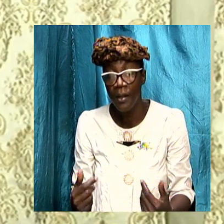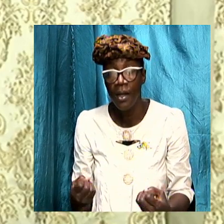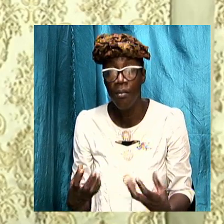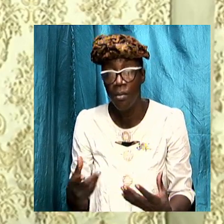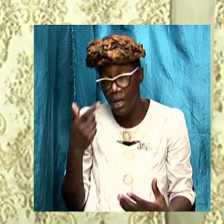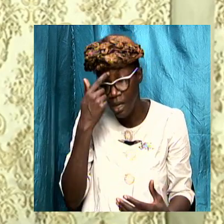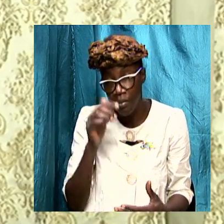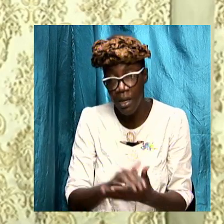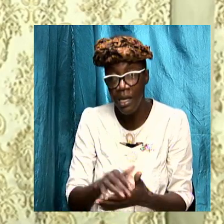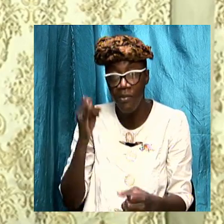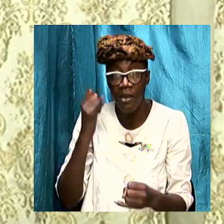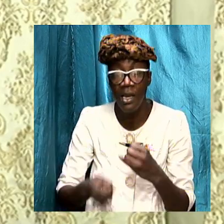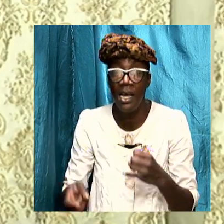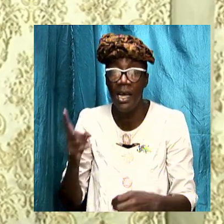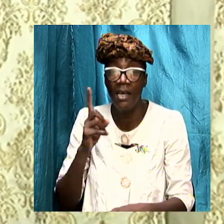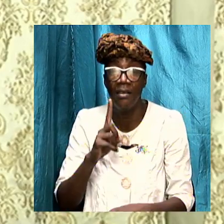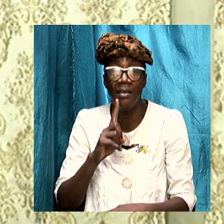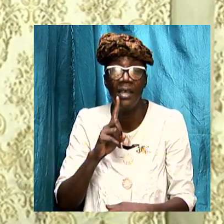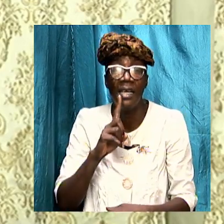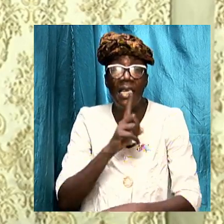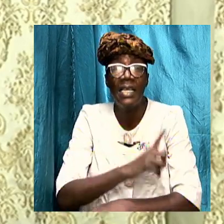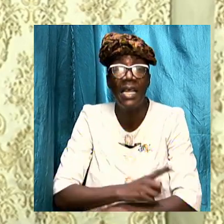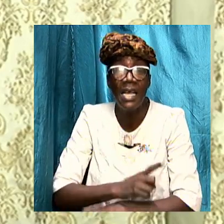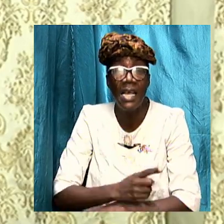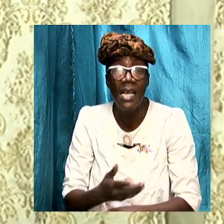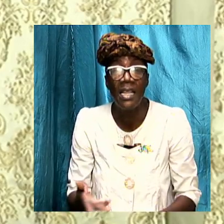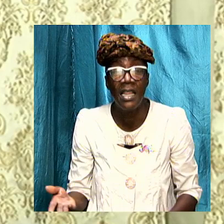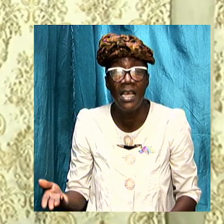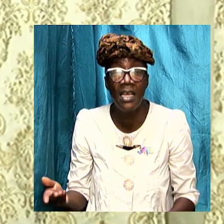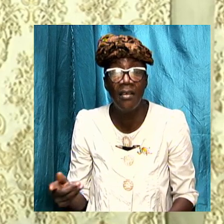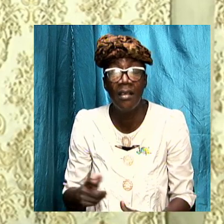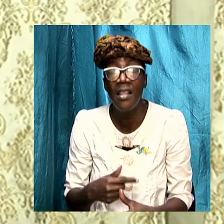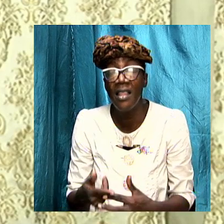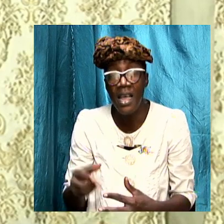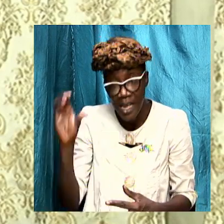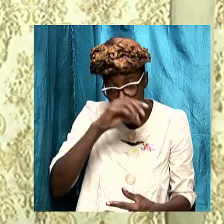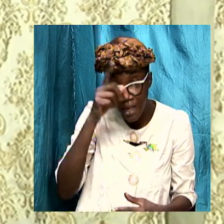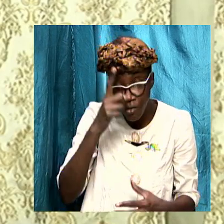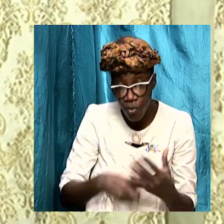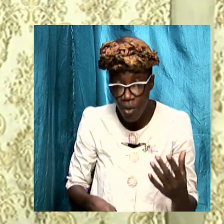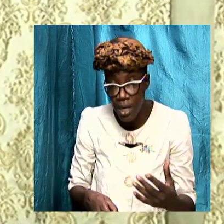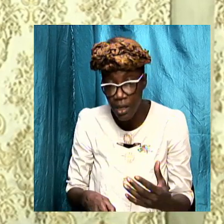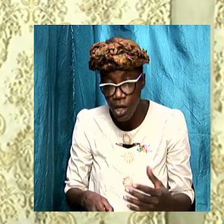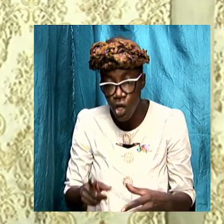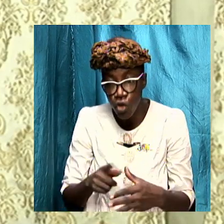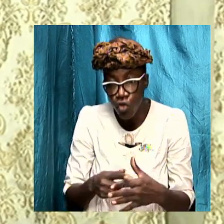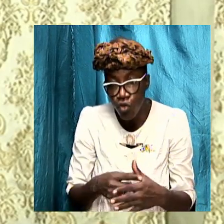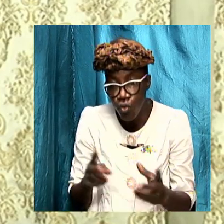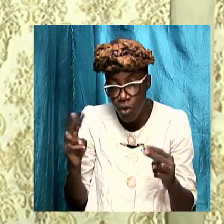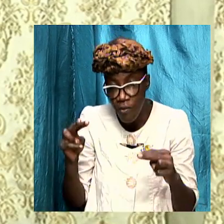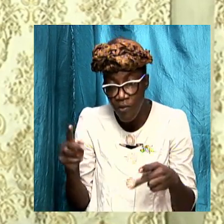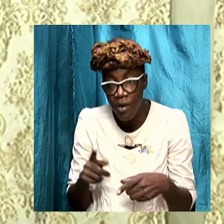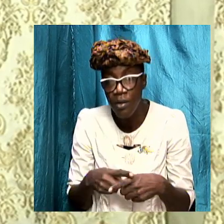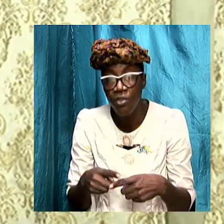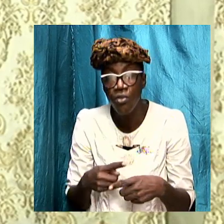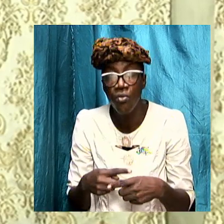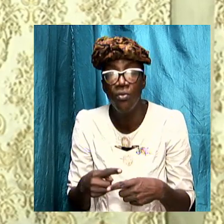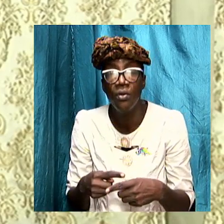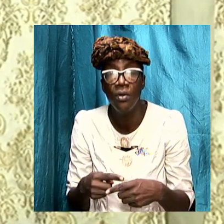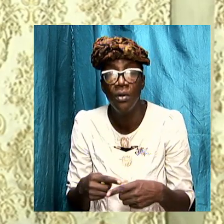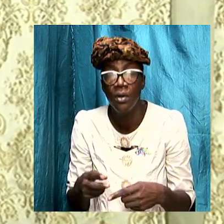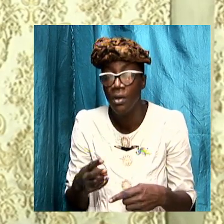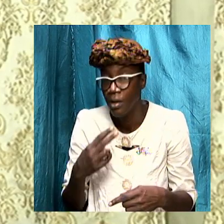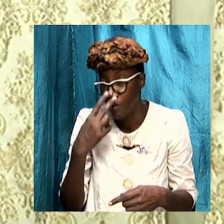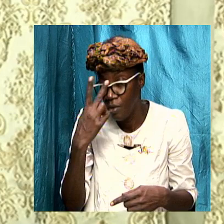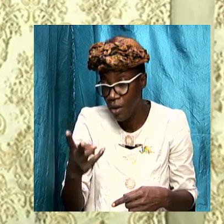last day's events then guess what soon and very soon we